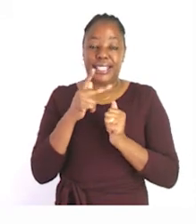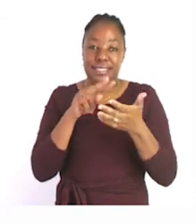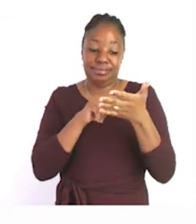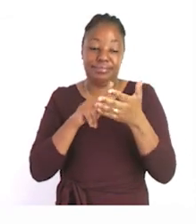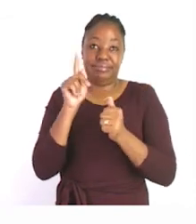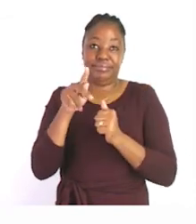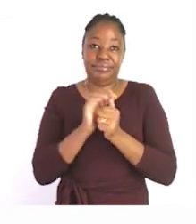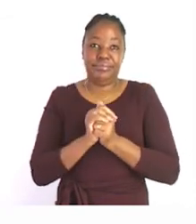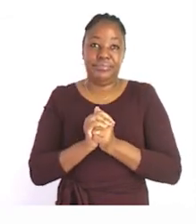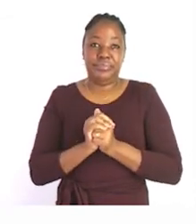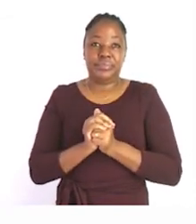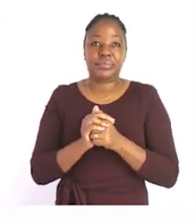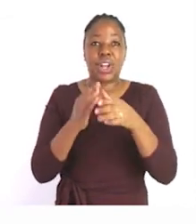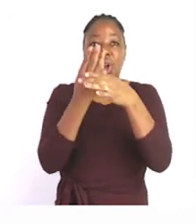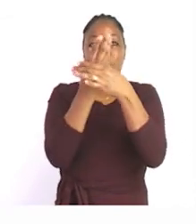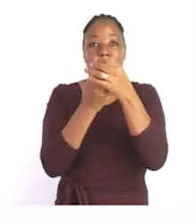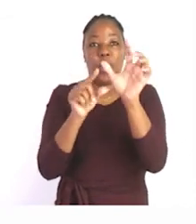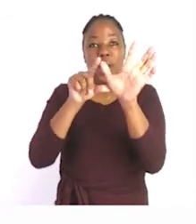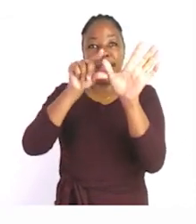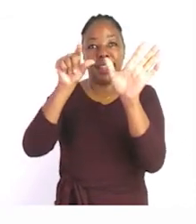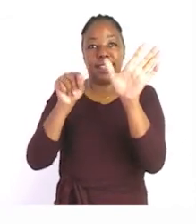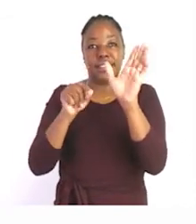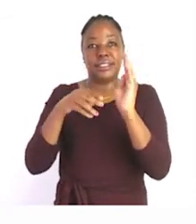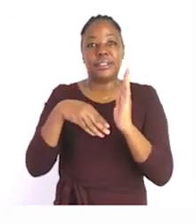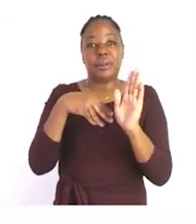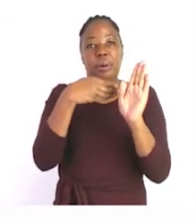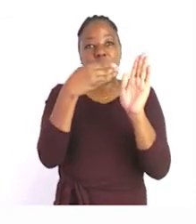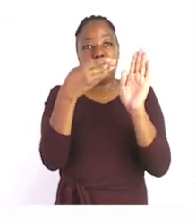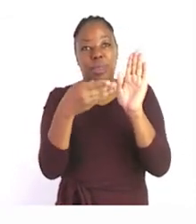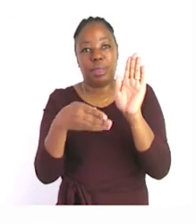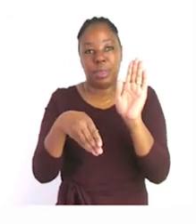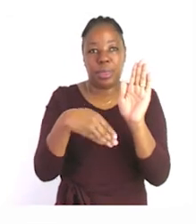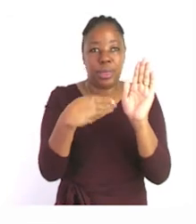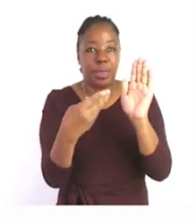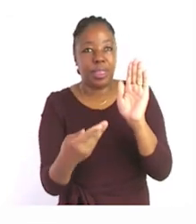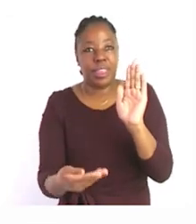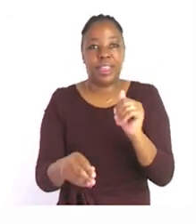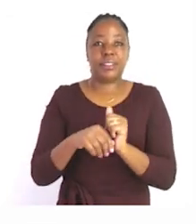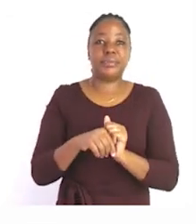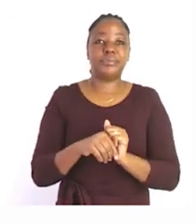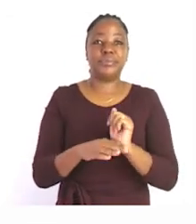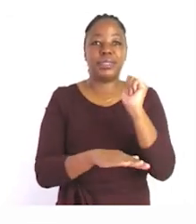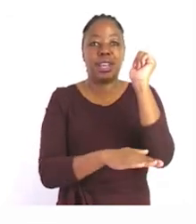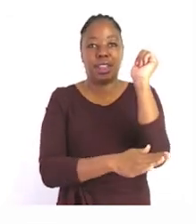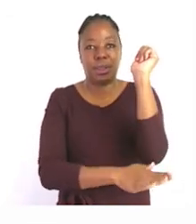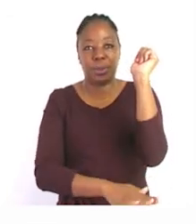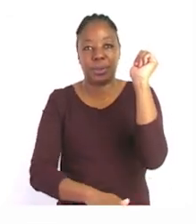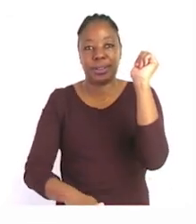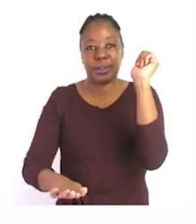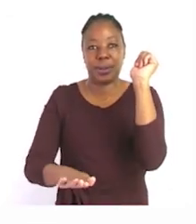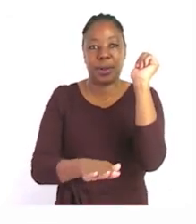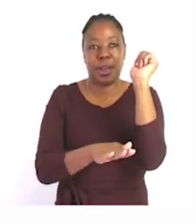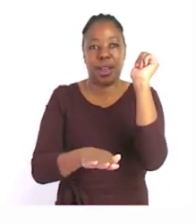autumn leaves they flutter as they fall down to the ground